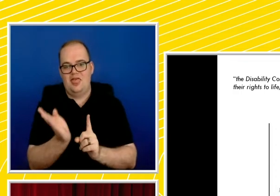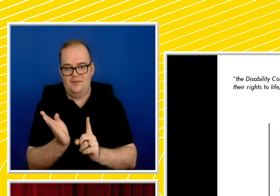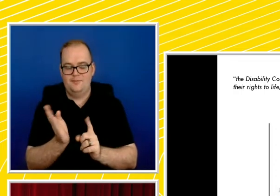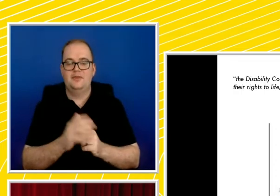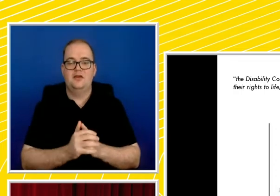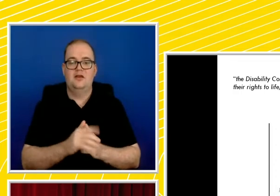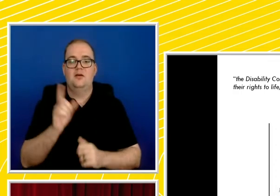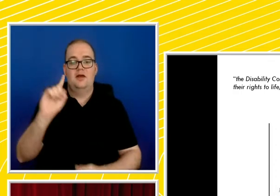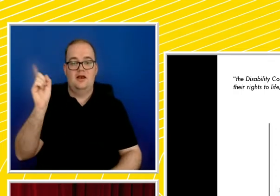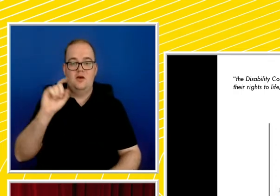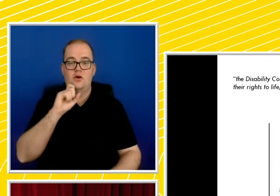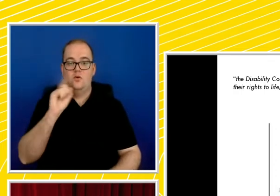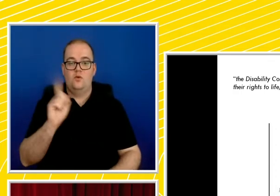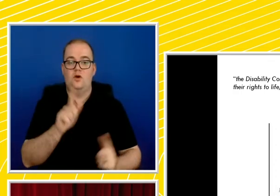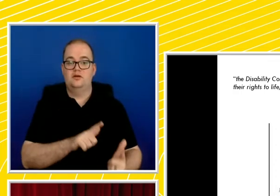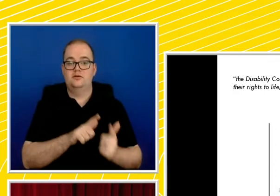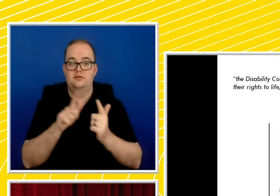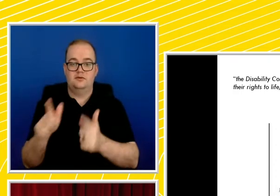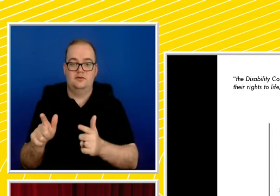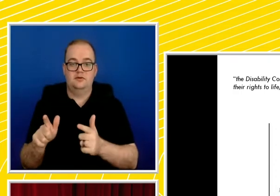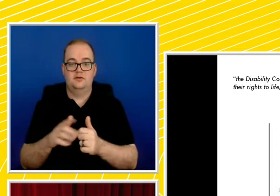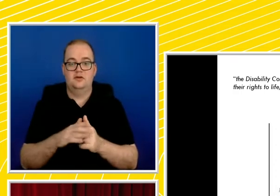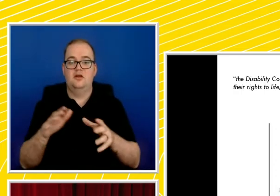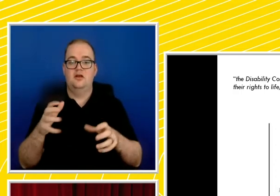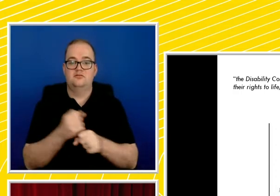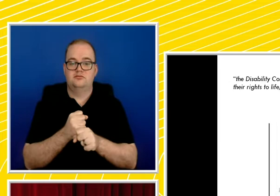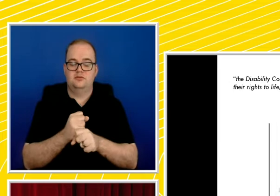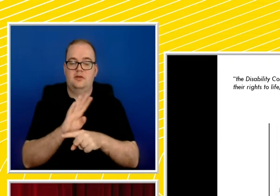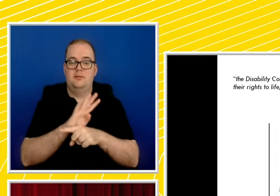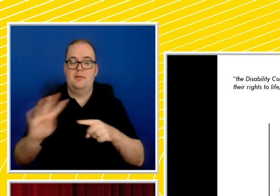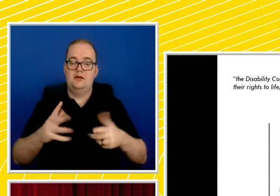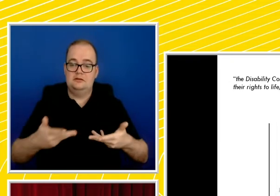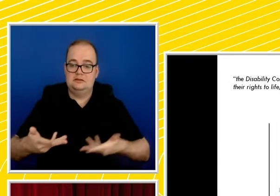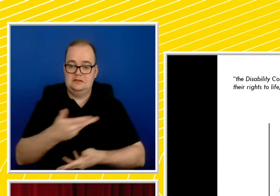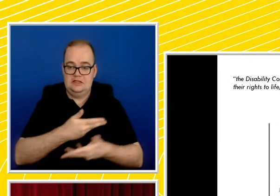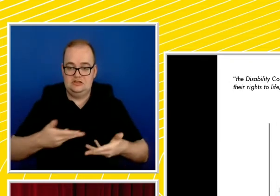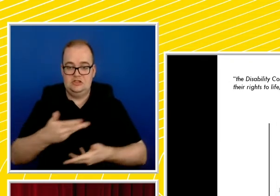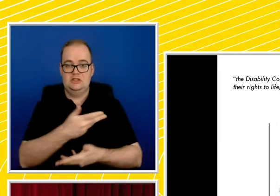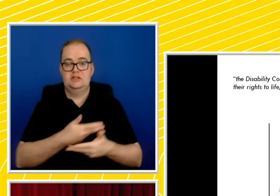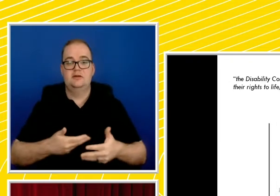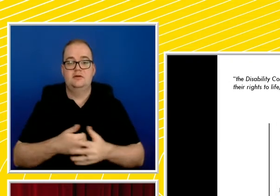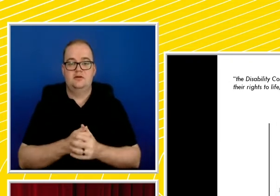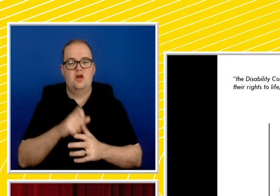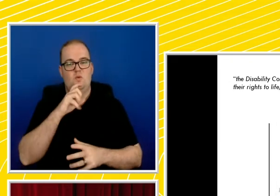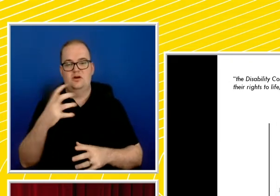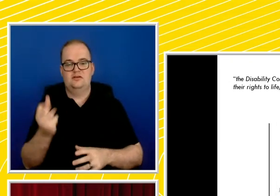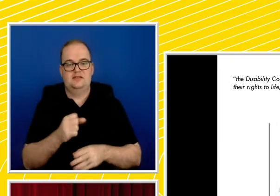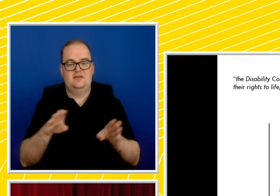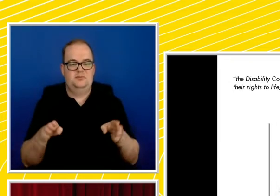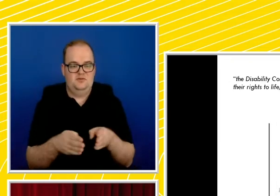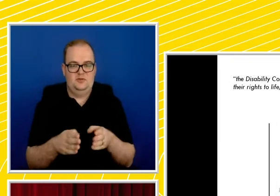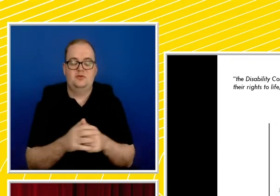now do is move to a brief panel discussion. will perforce have to be very brief, but we will